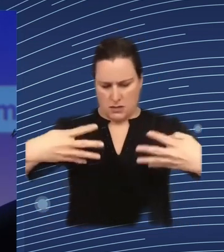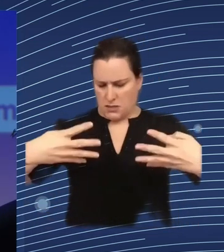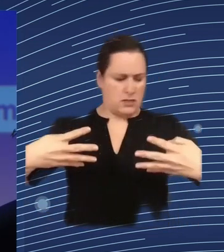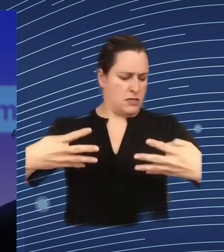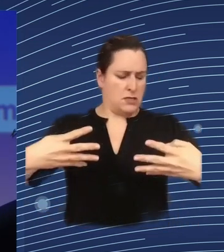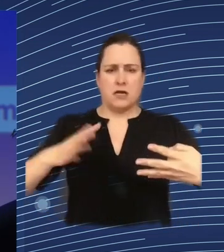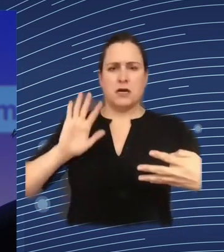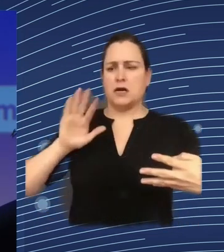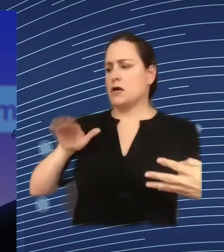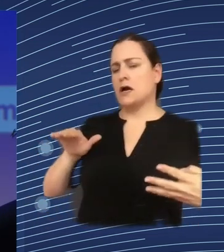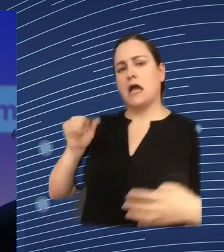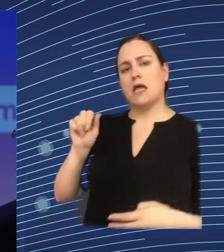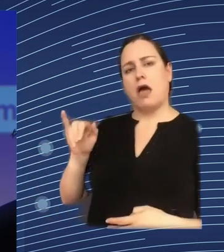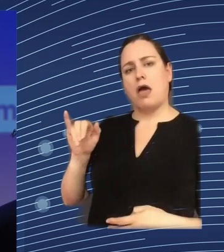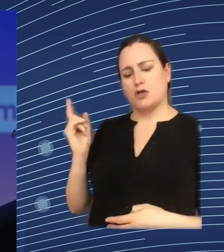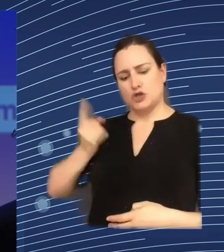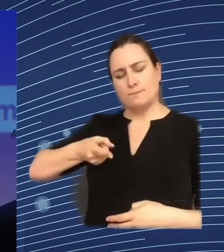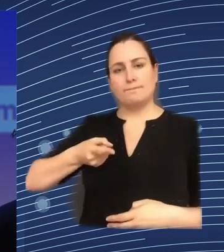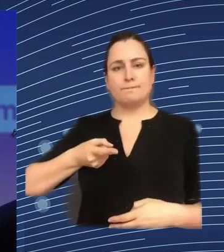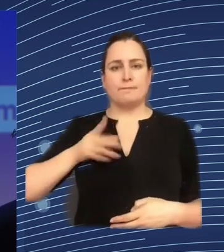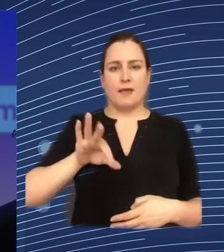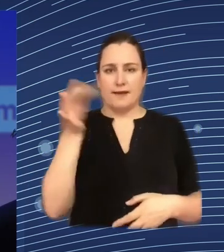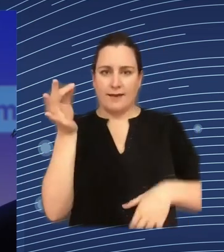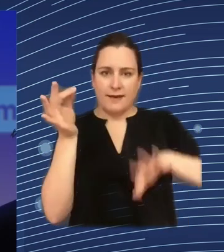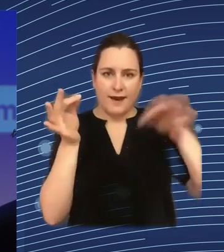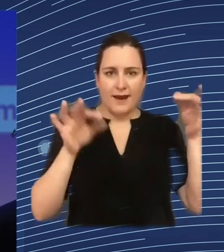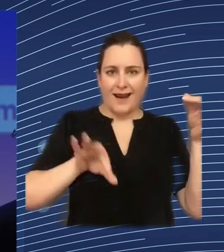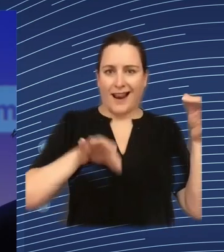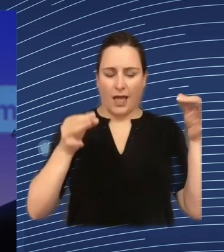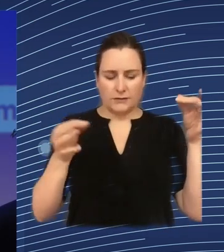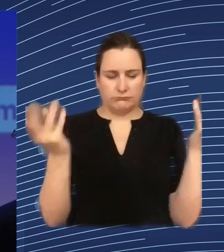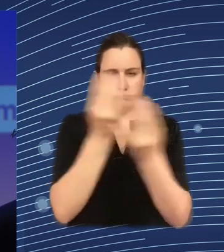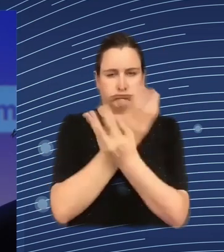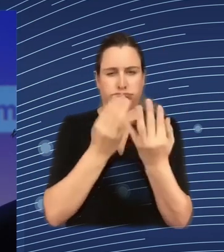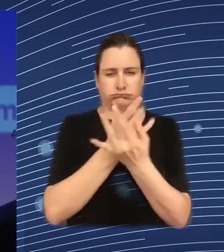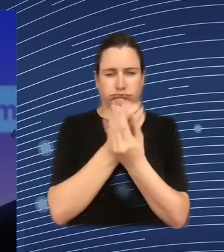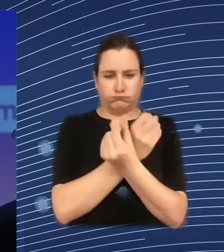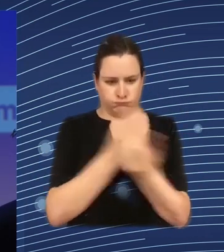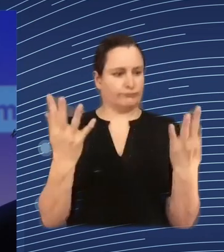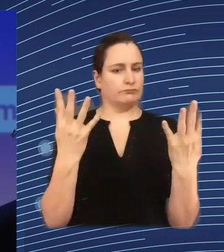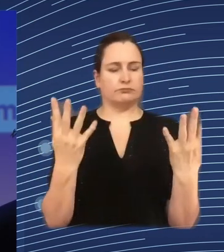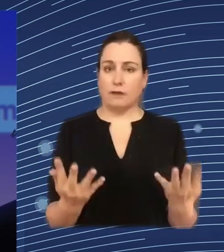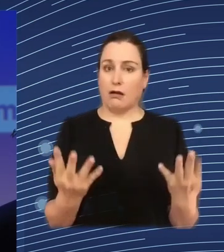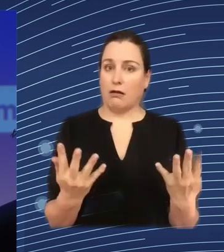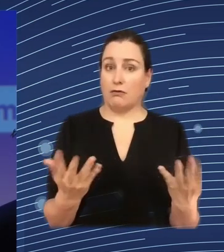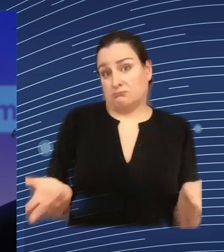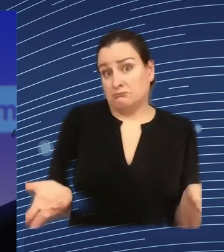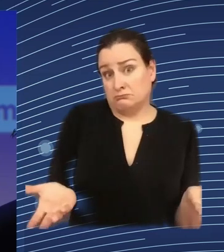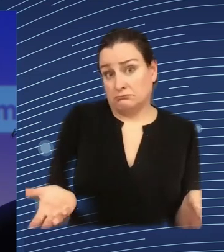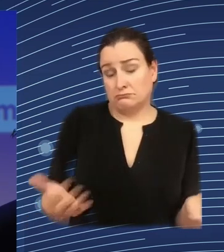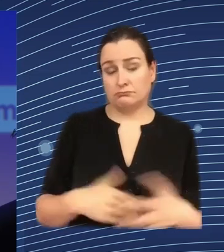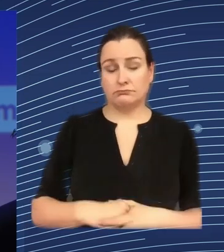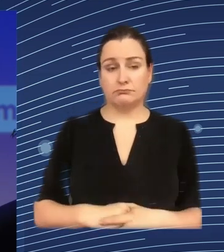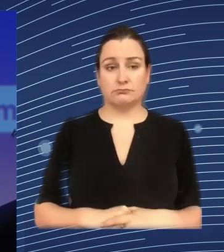jobs but also that can be a challenge